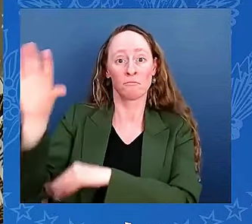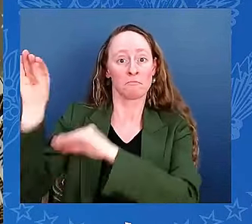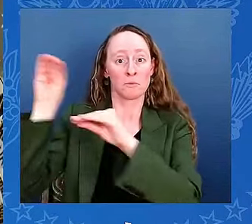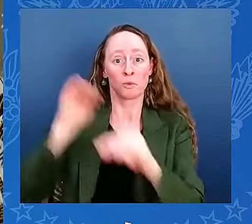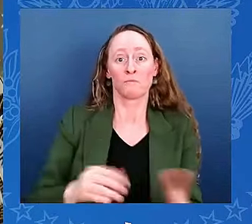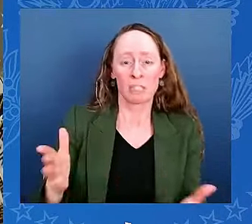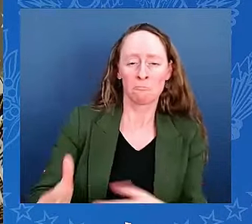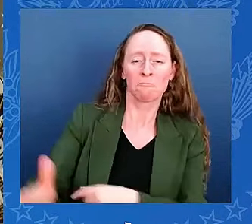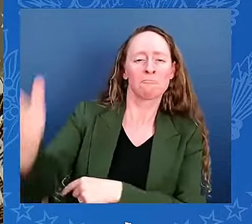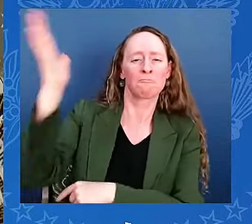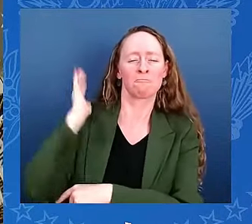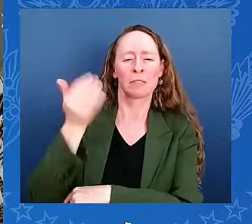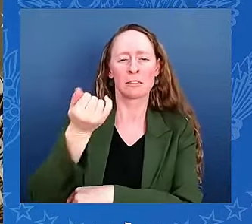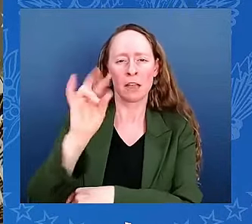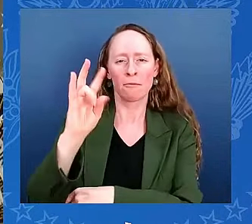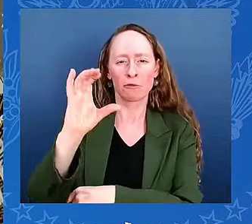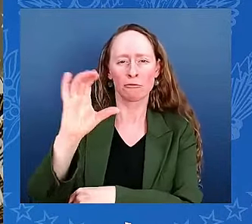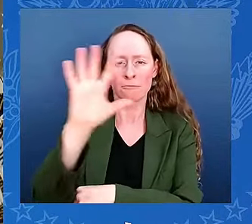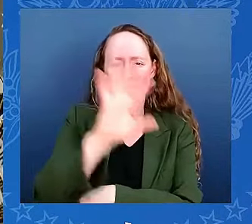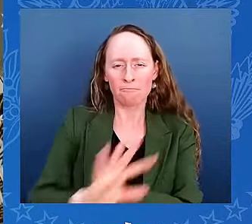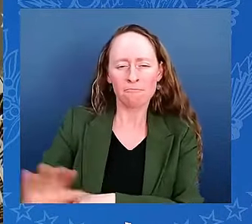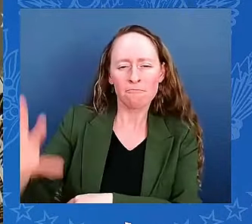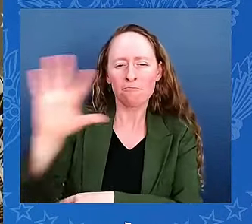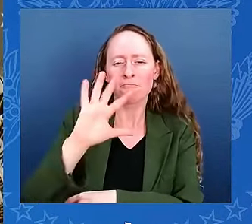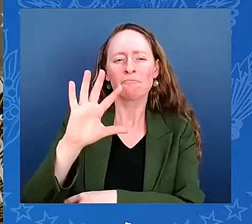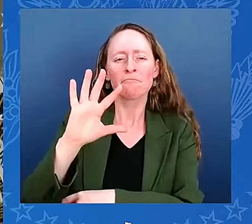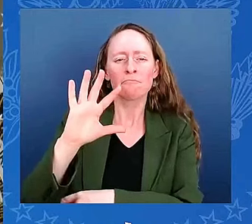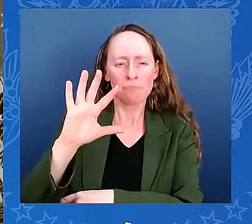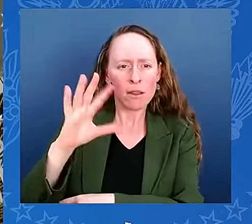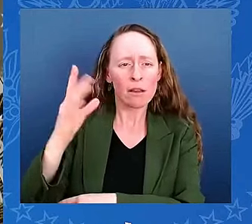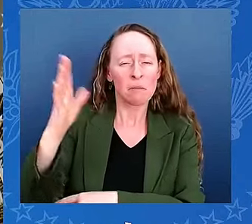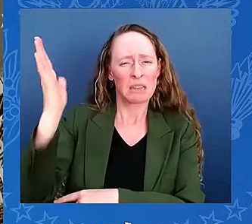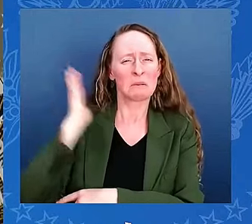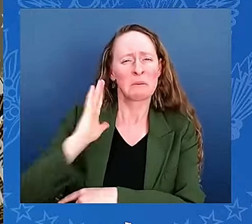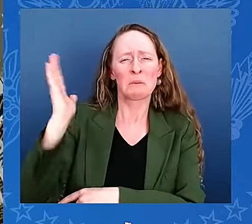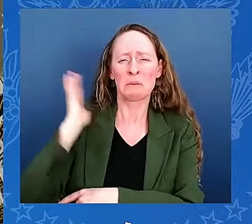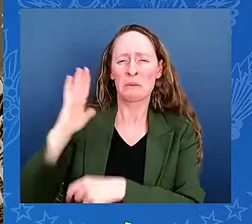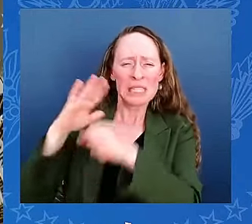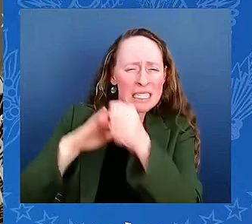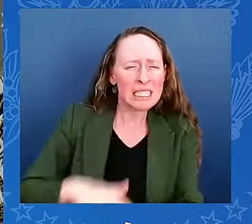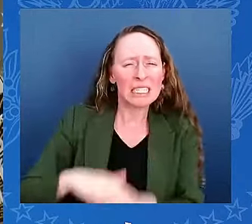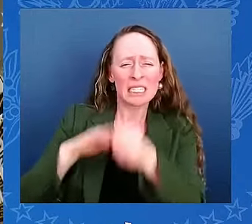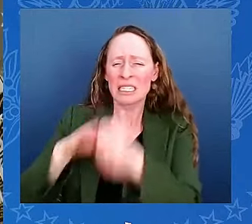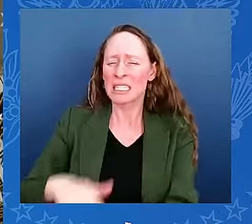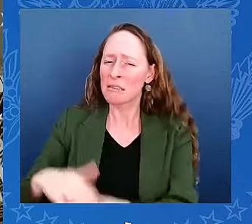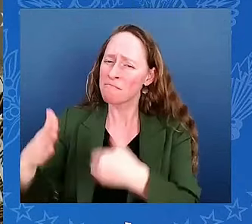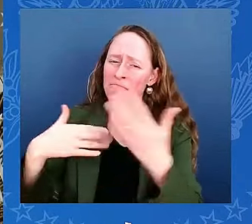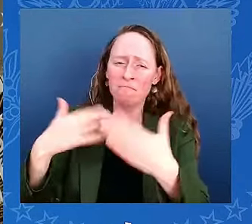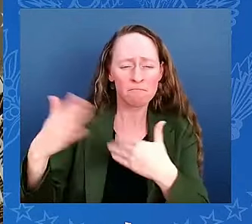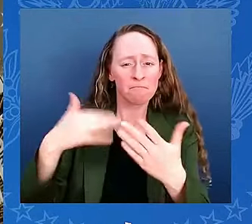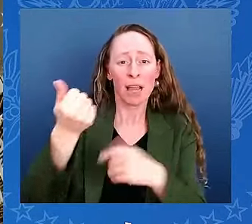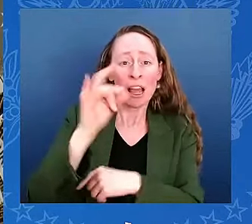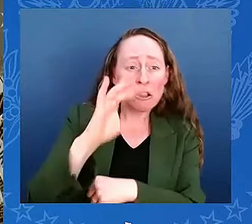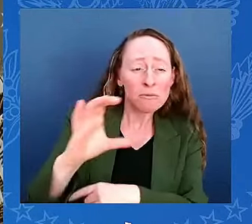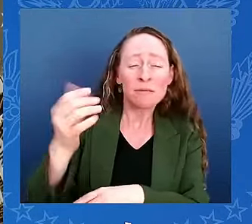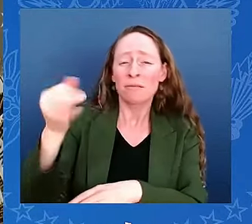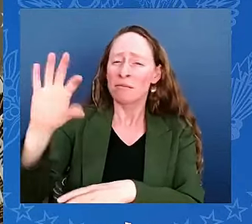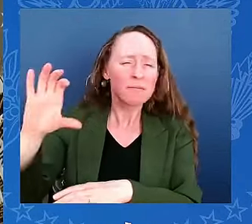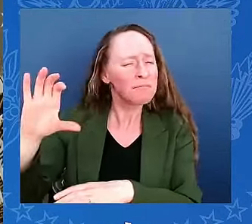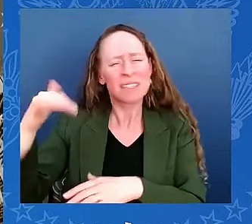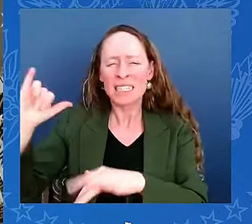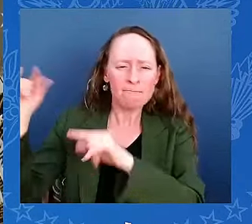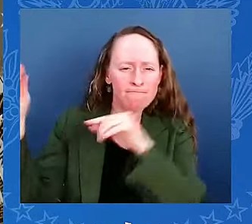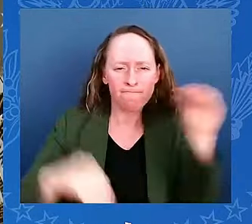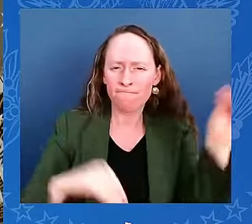1900s, this diverse community contributed to the growth of this nation, even serving this nation in uniform,